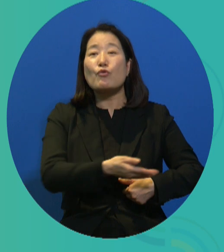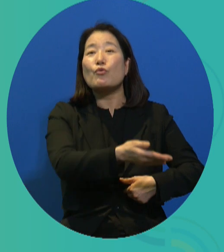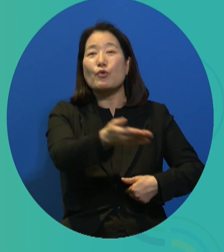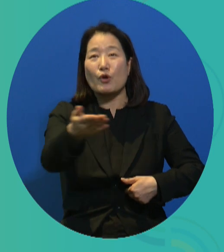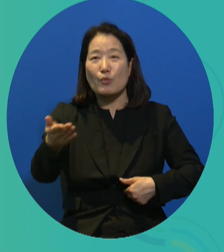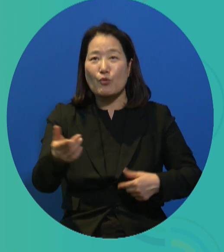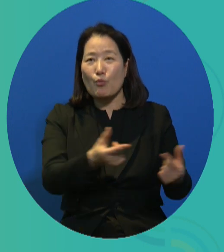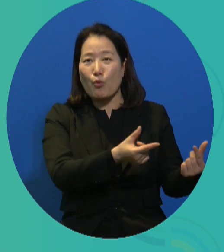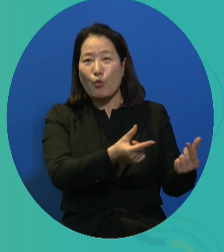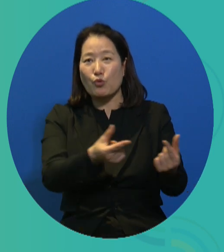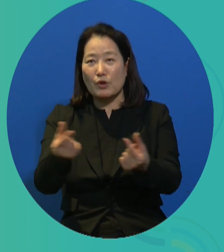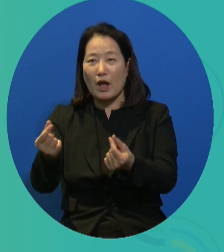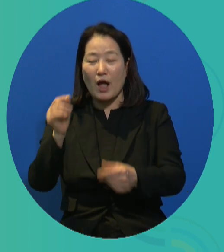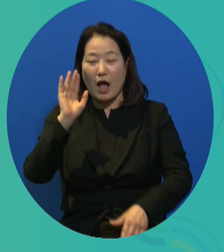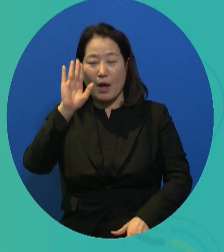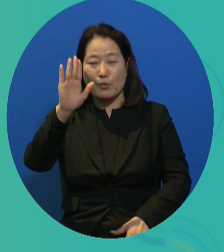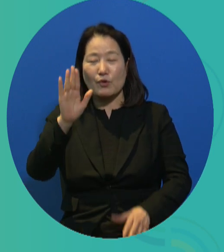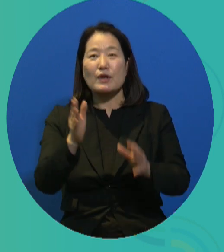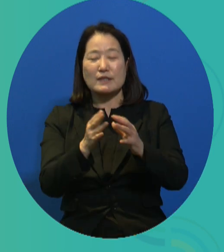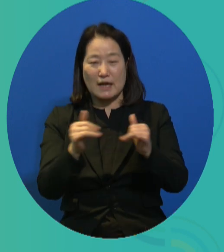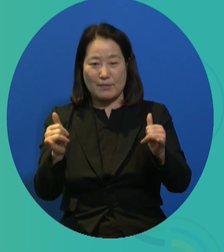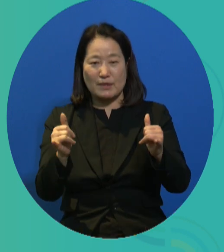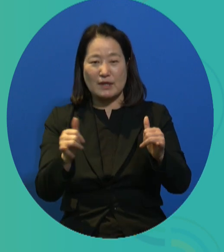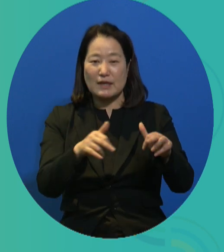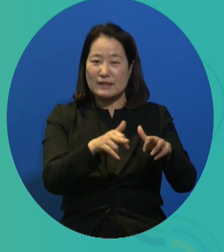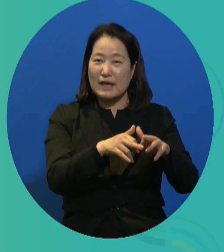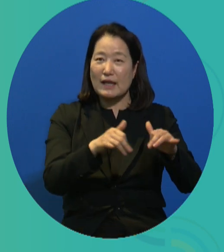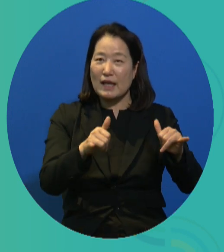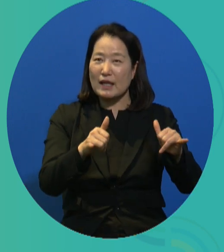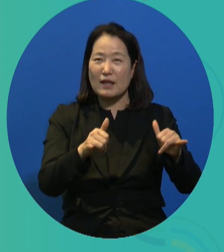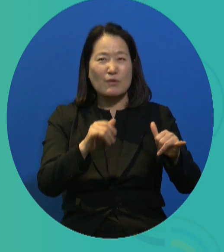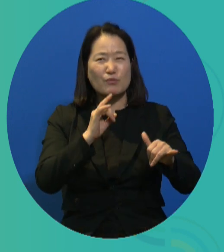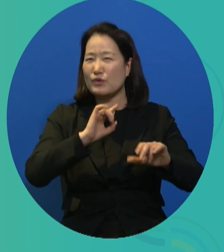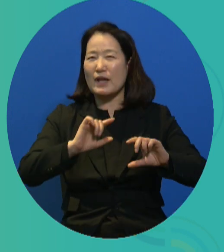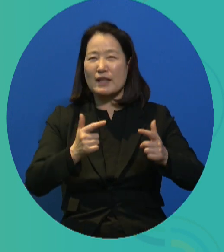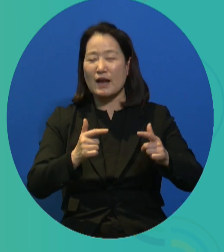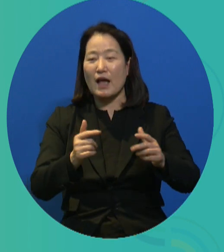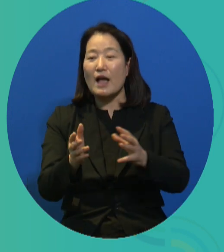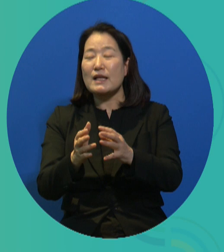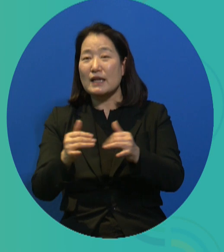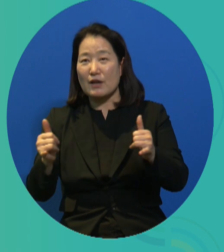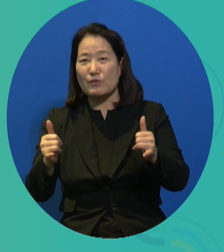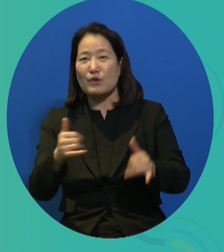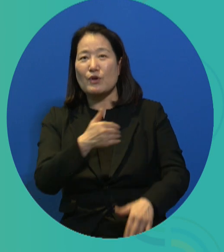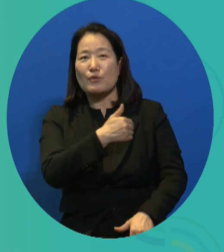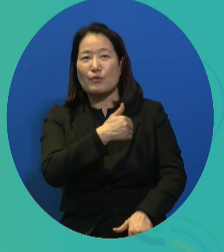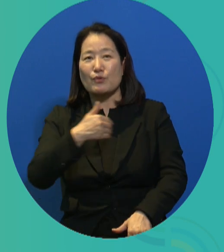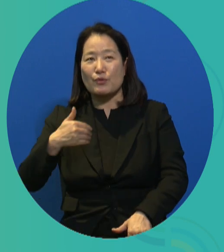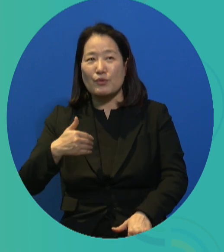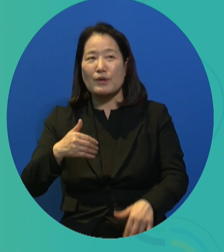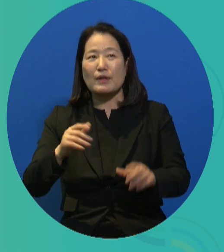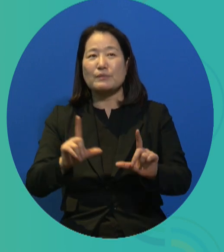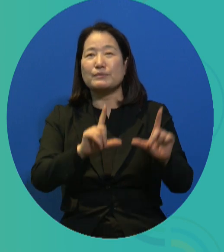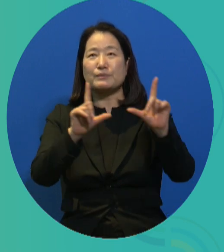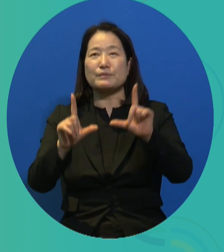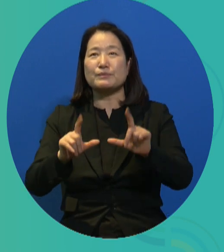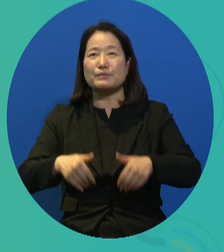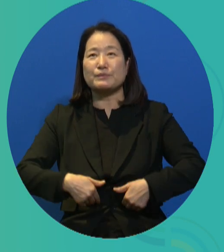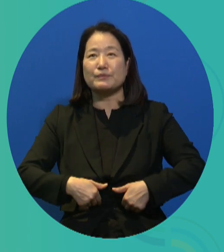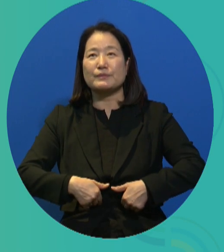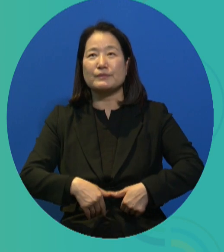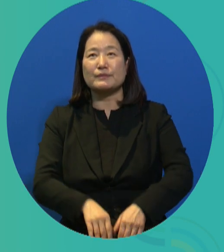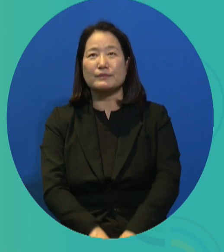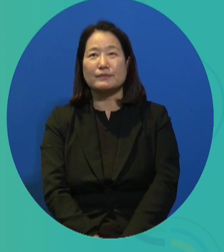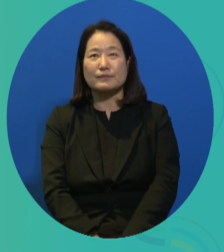against this kind of capitalist understanding of value and profit, this violence will come to be perpetrated against all of us, not just